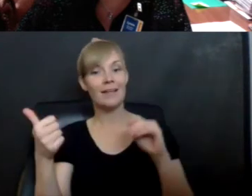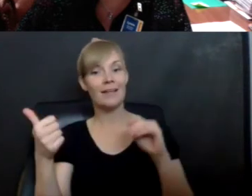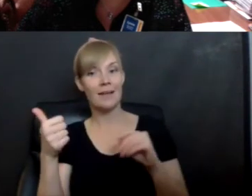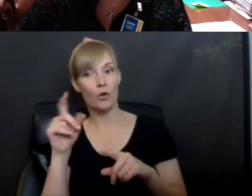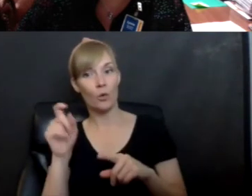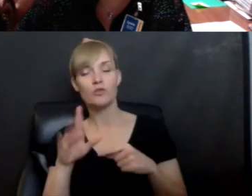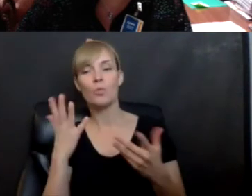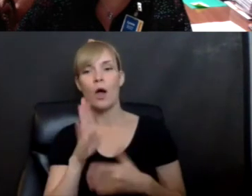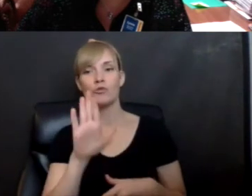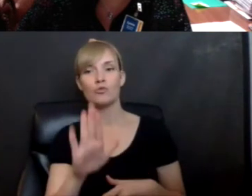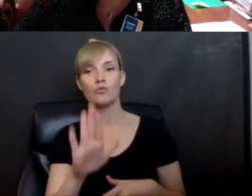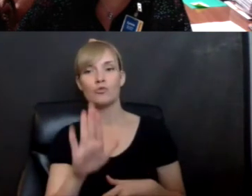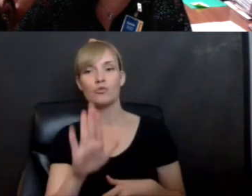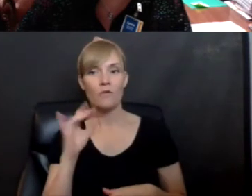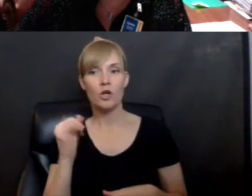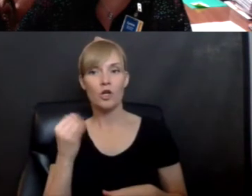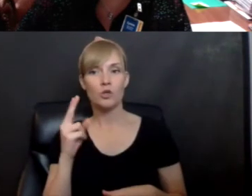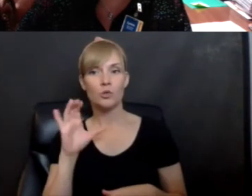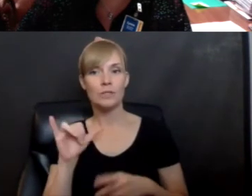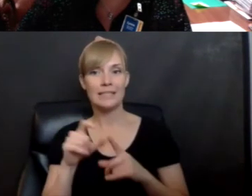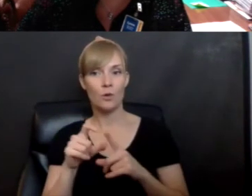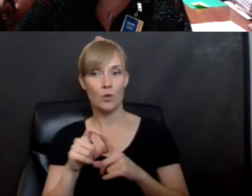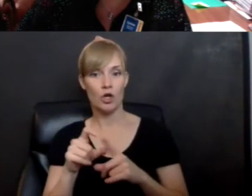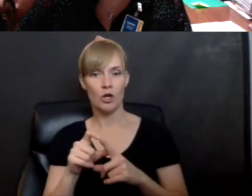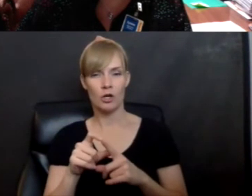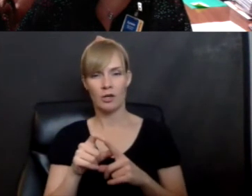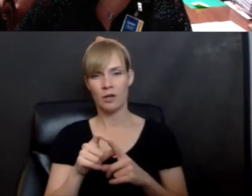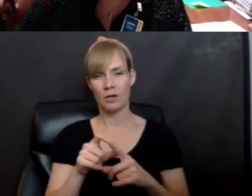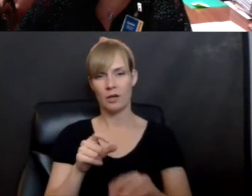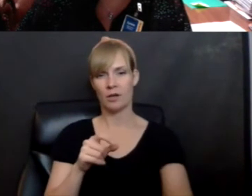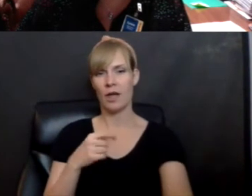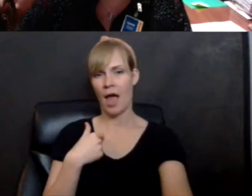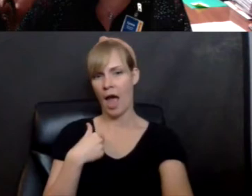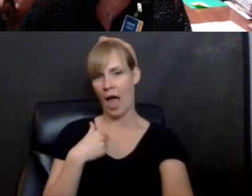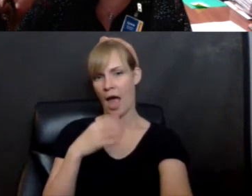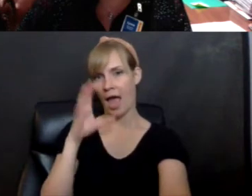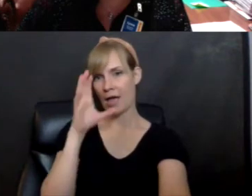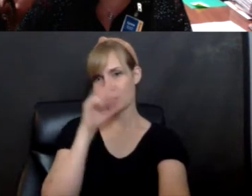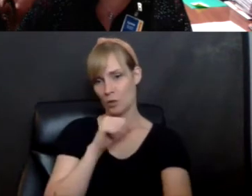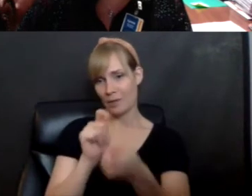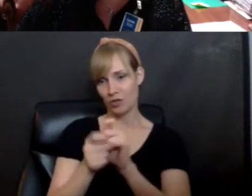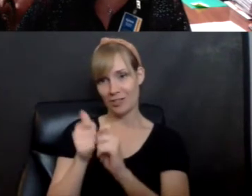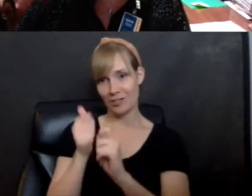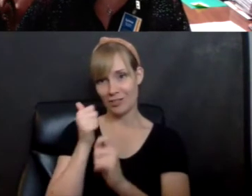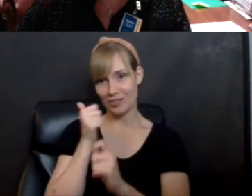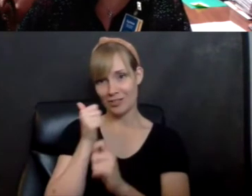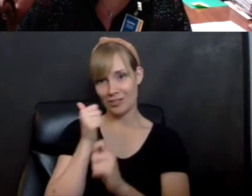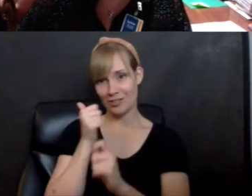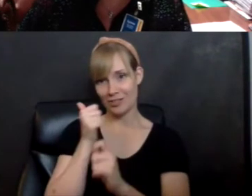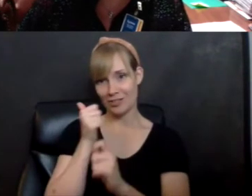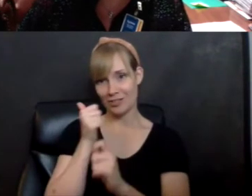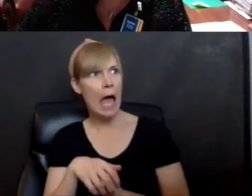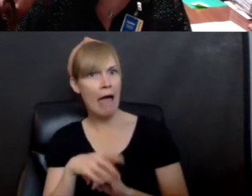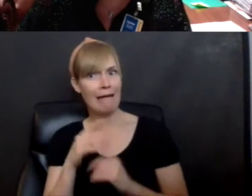what your favorite juicy word is. I can only assume that that changes day to day. I have to pick one.